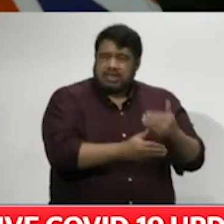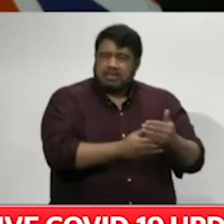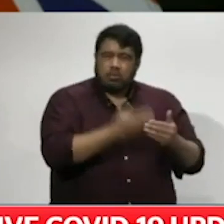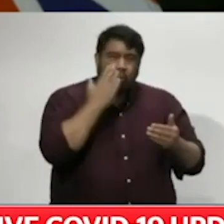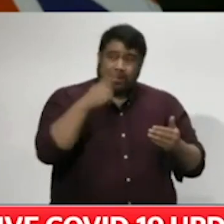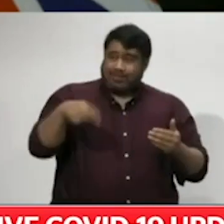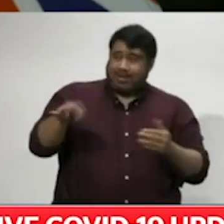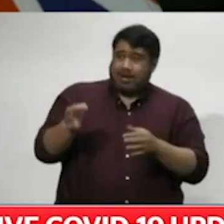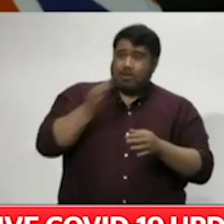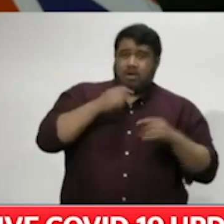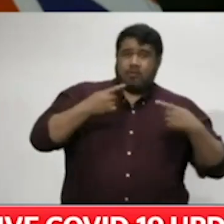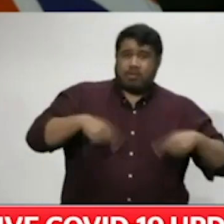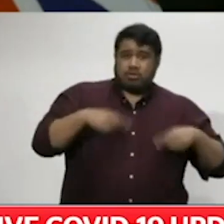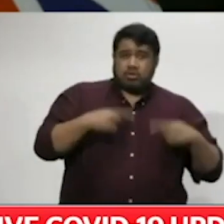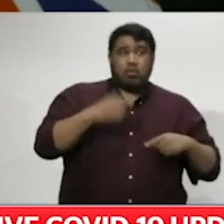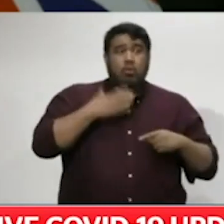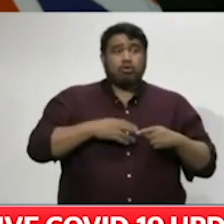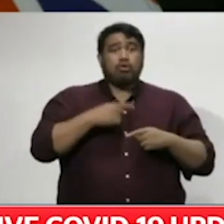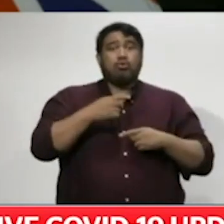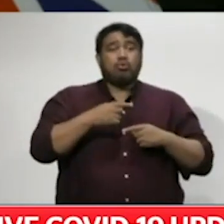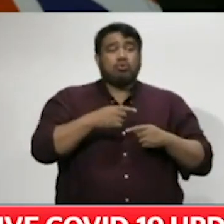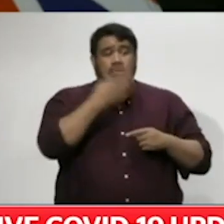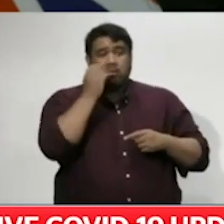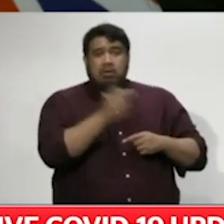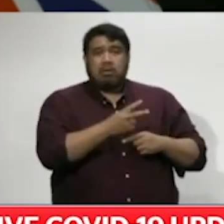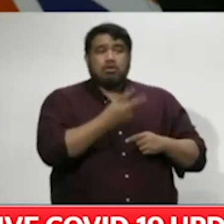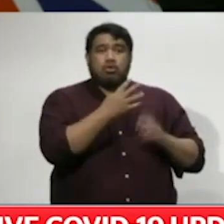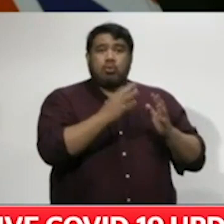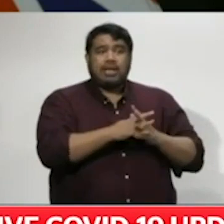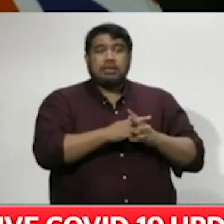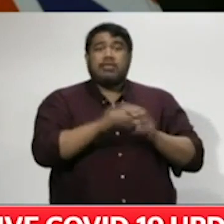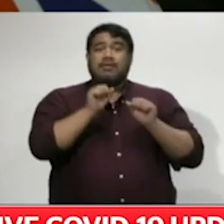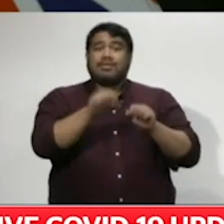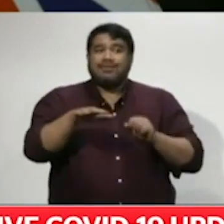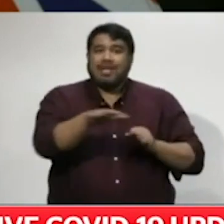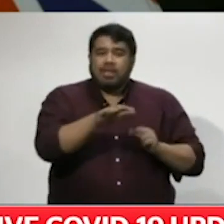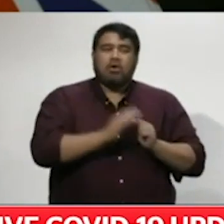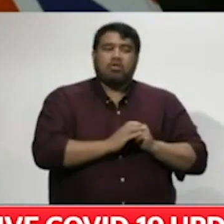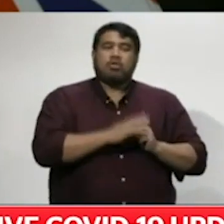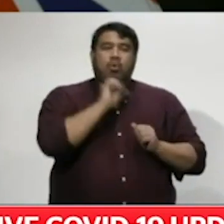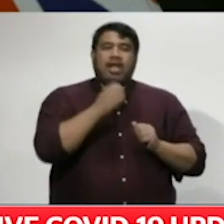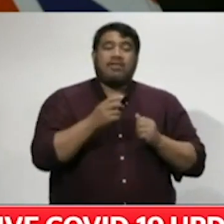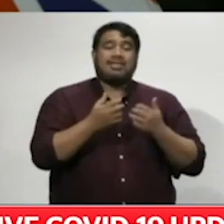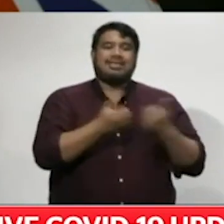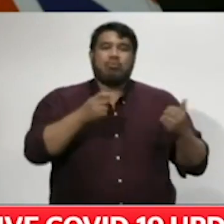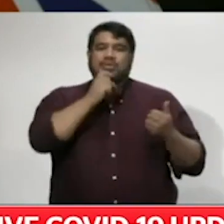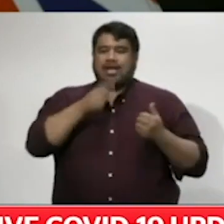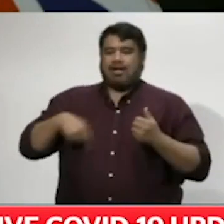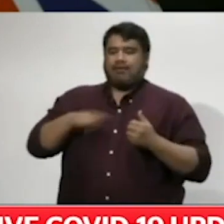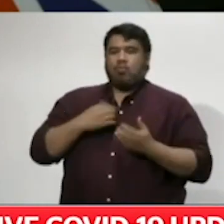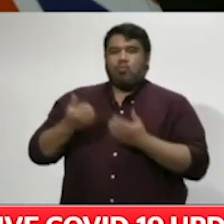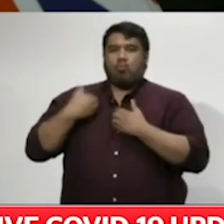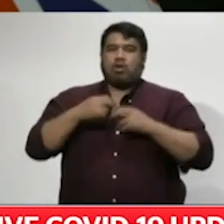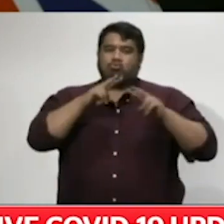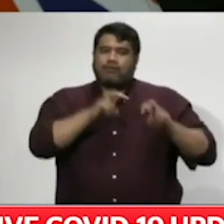for domestic travel. So they are being done by an entirely separate group of people. The review started today. I have asked for it